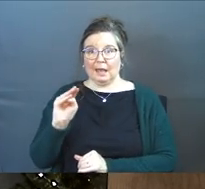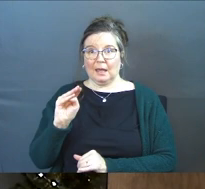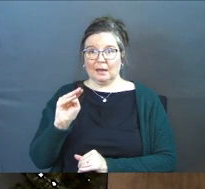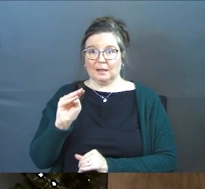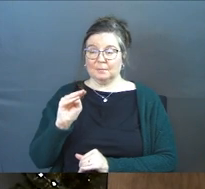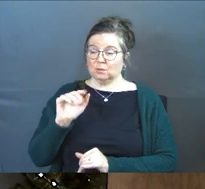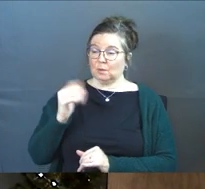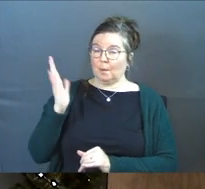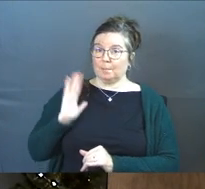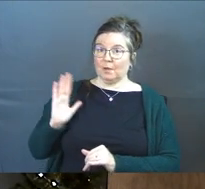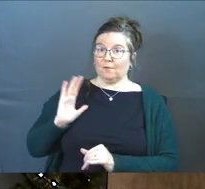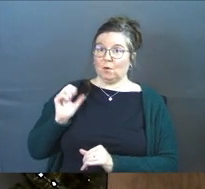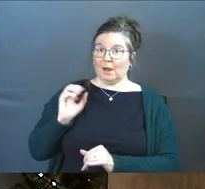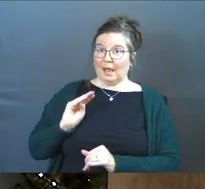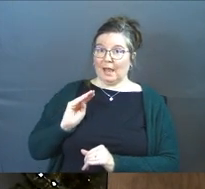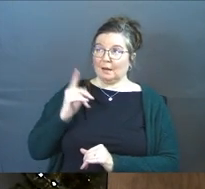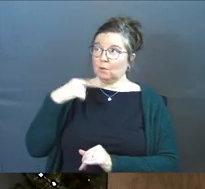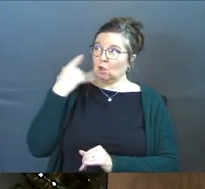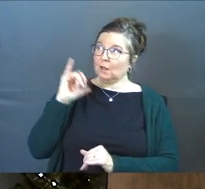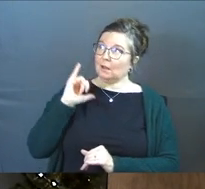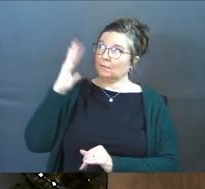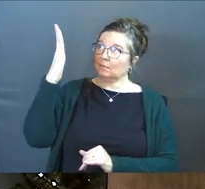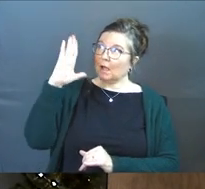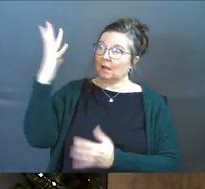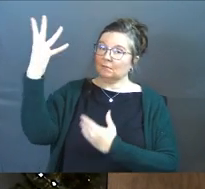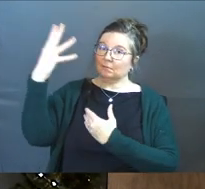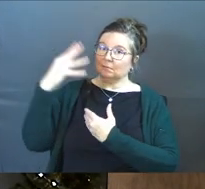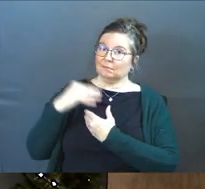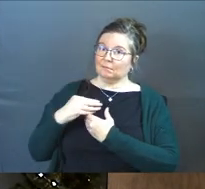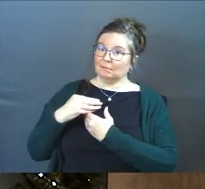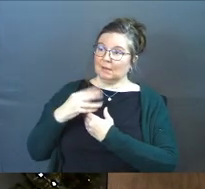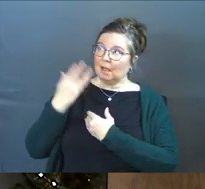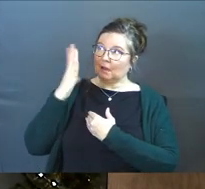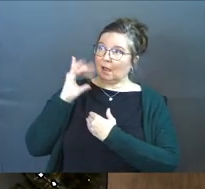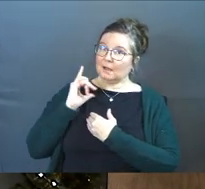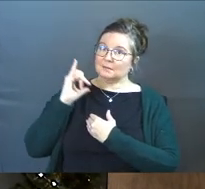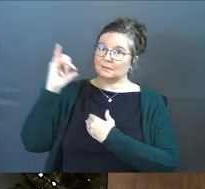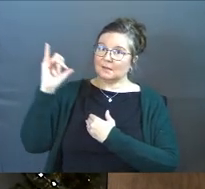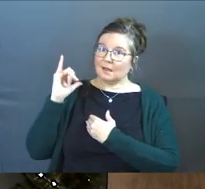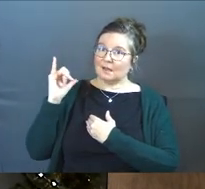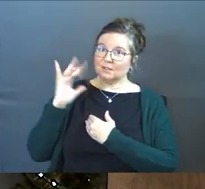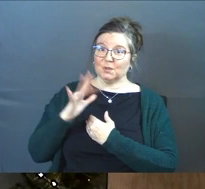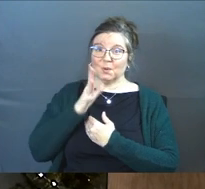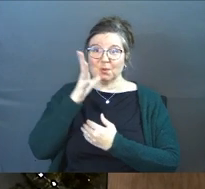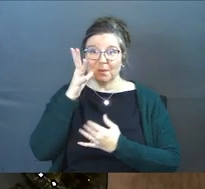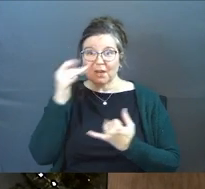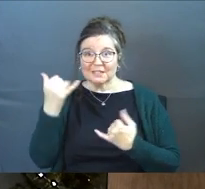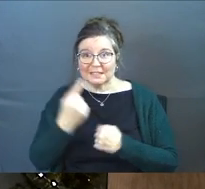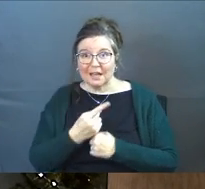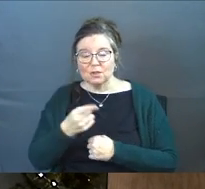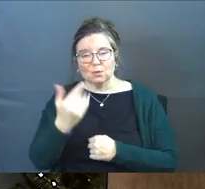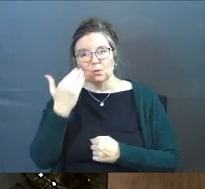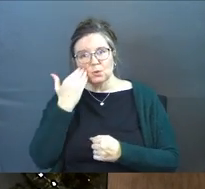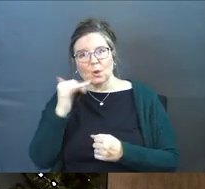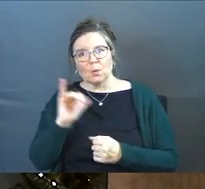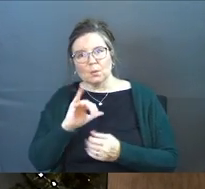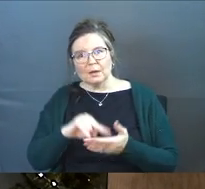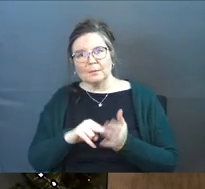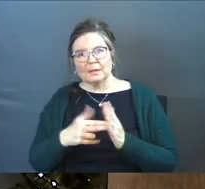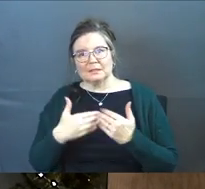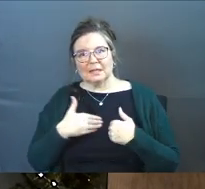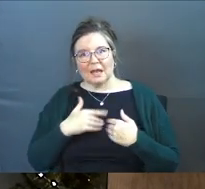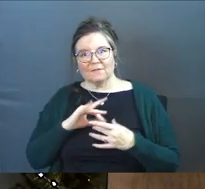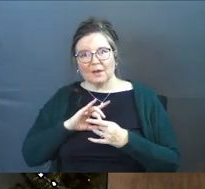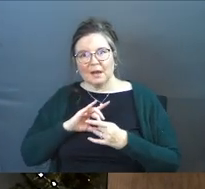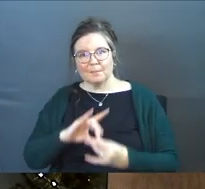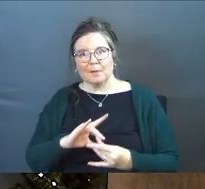in God's image and God's likeness. Some of you parents today, you know what it is to